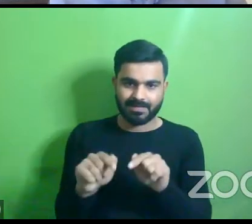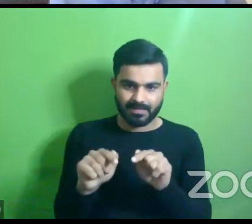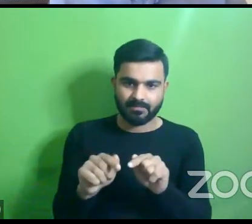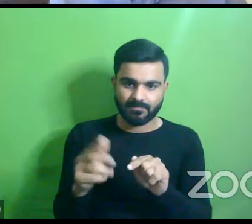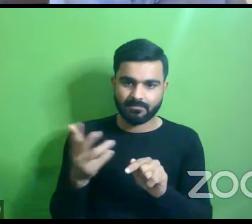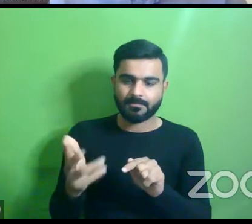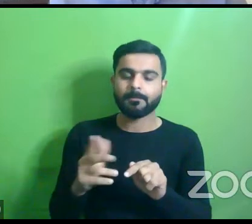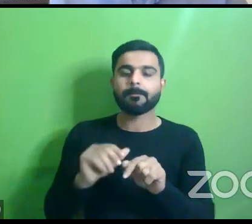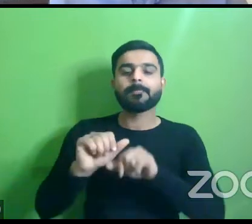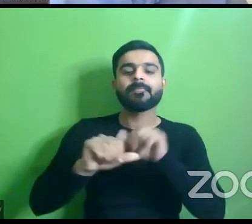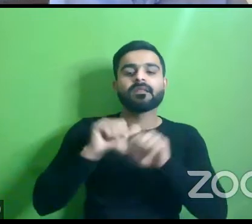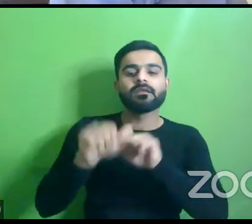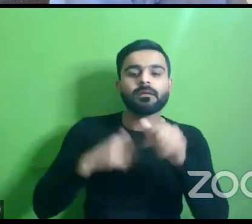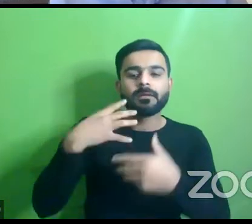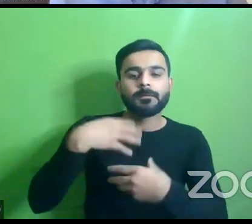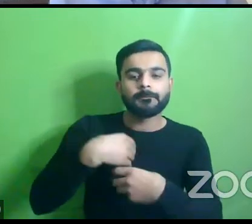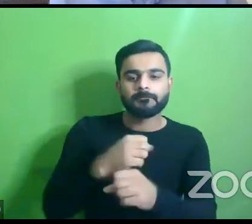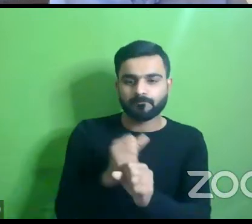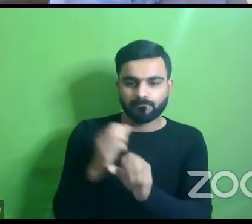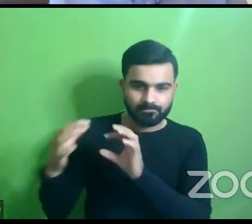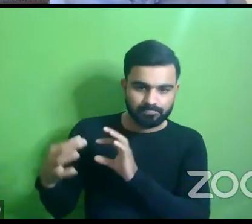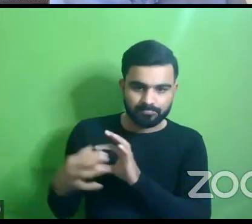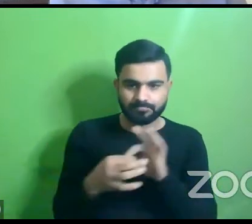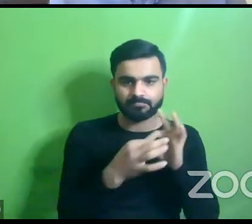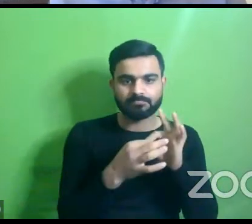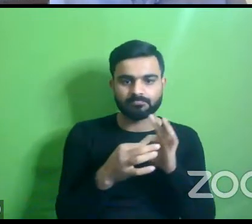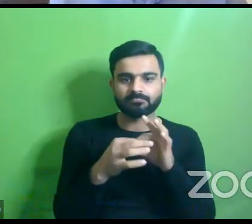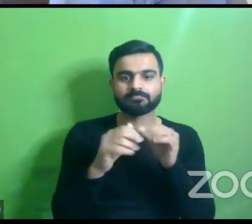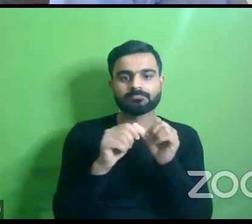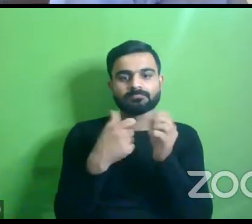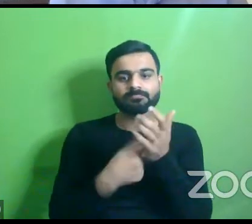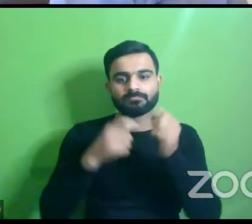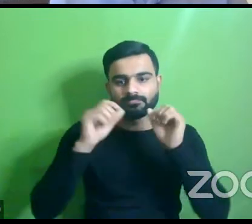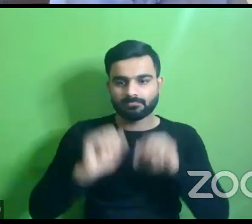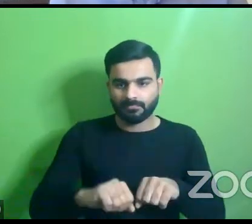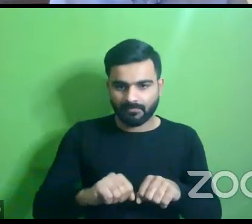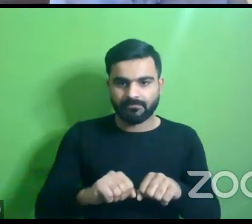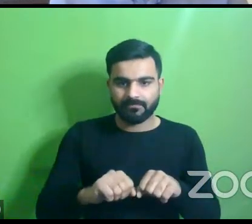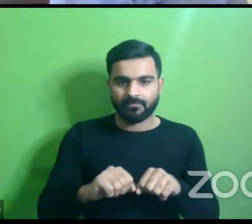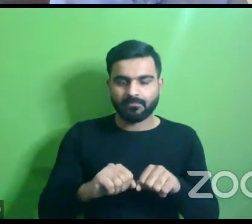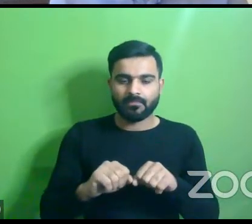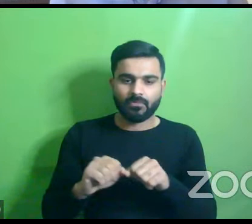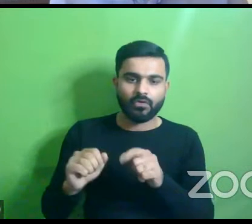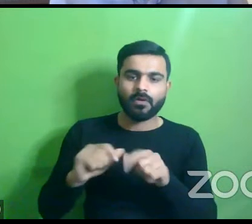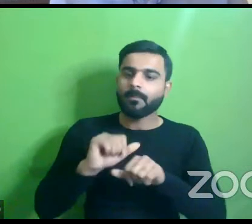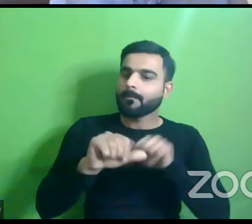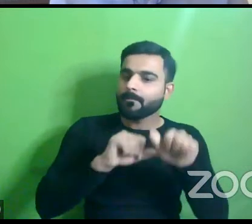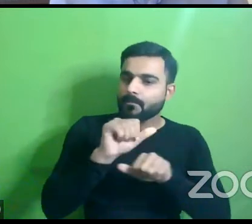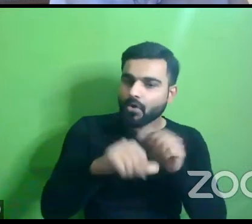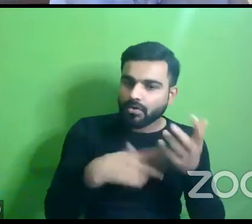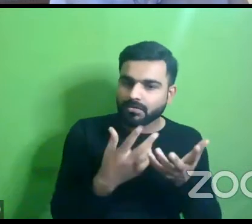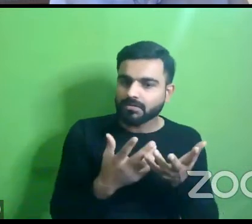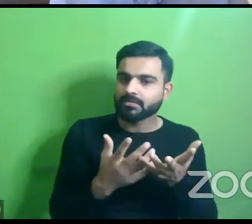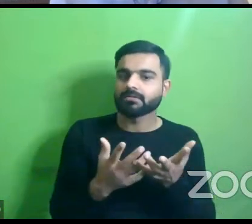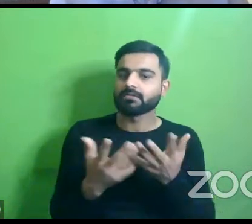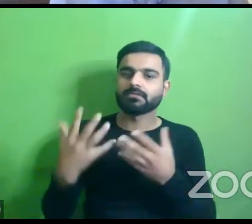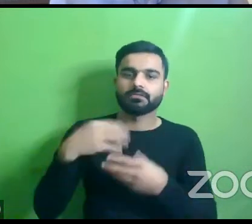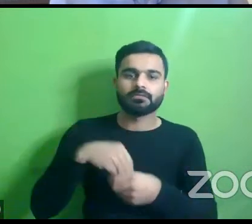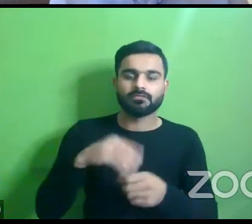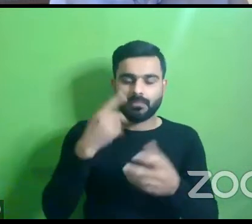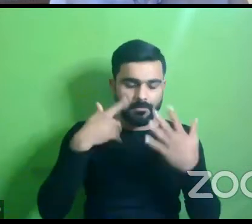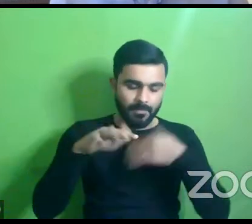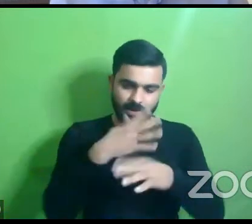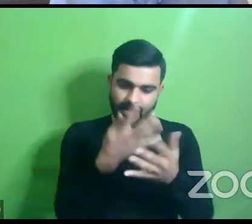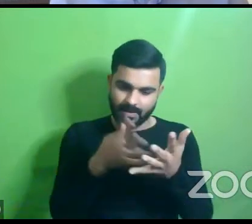um the procedures that went into a are of course you know the the tendering process or you know the bringing in the schedule of rates